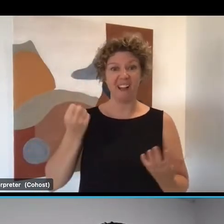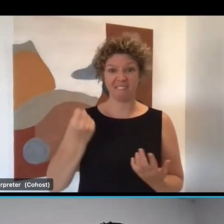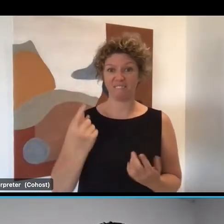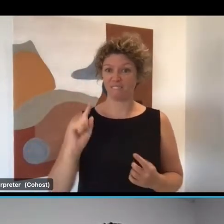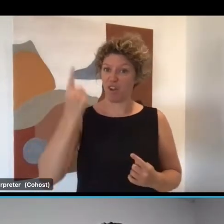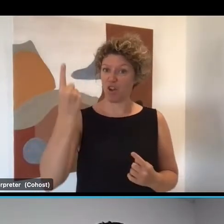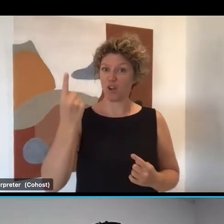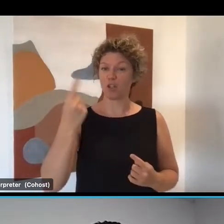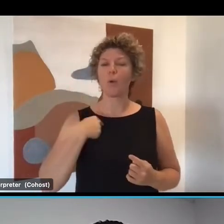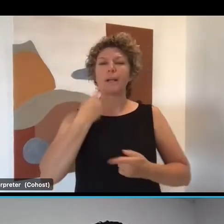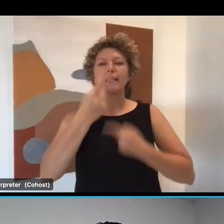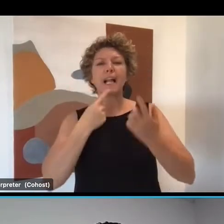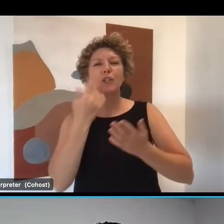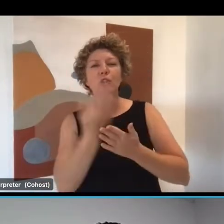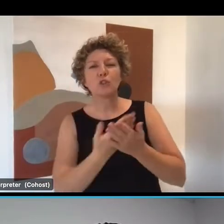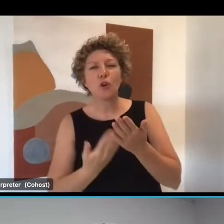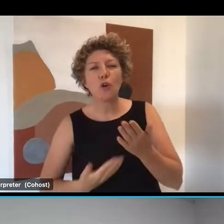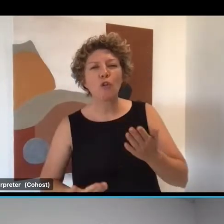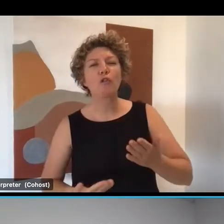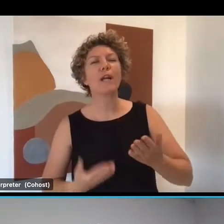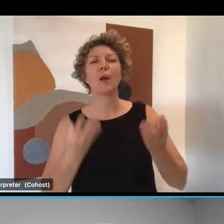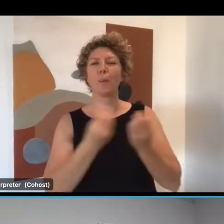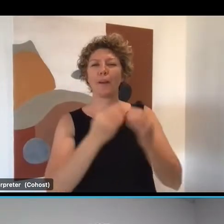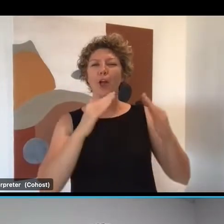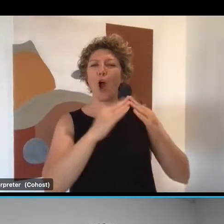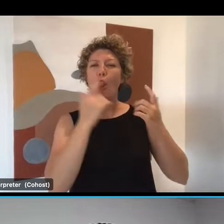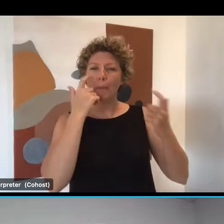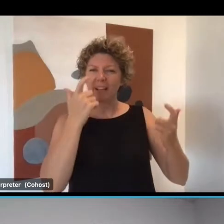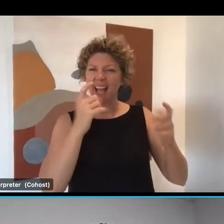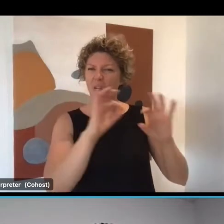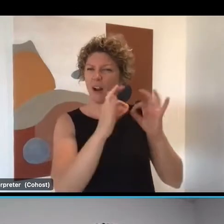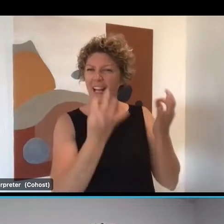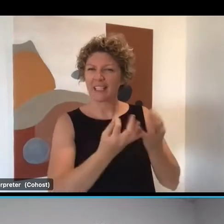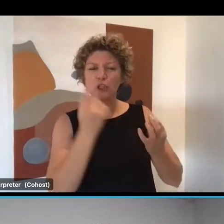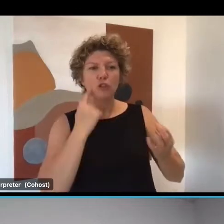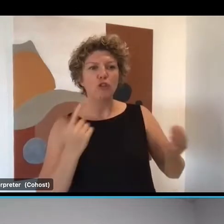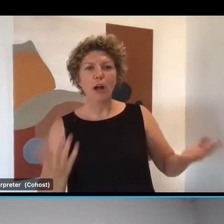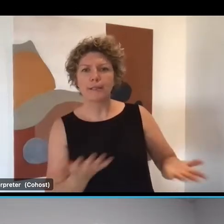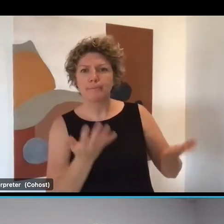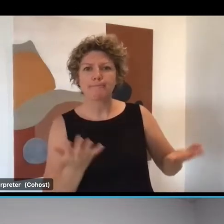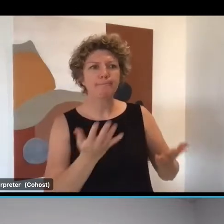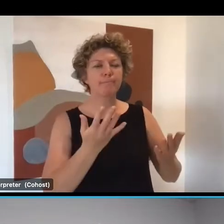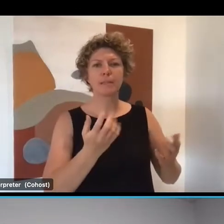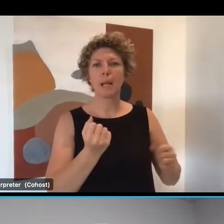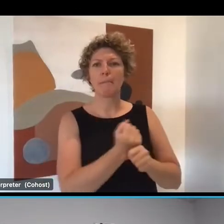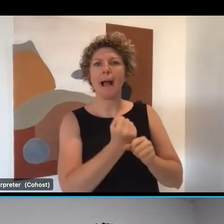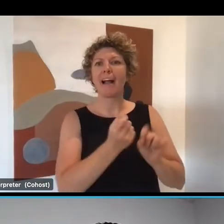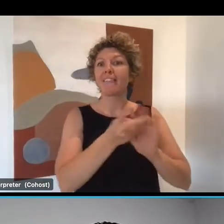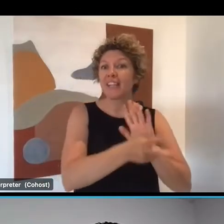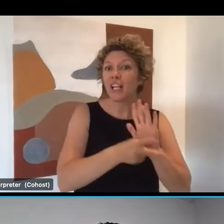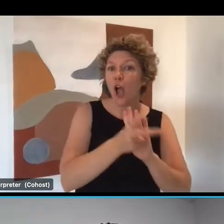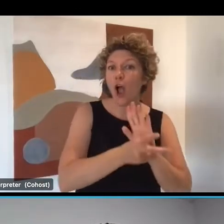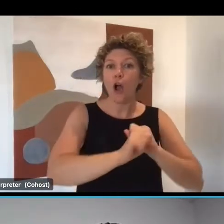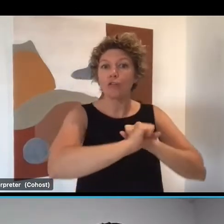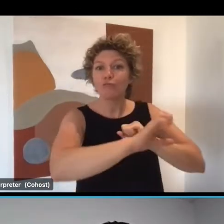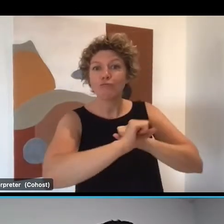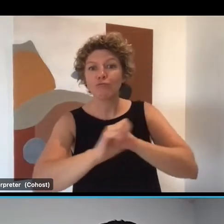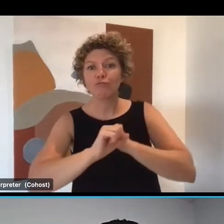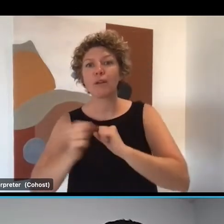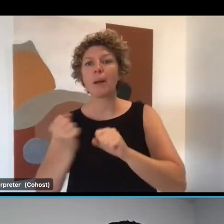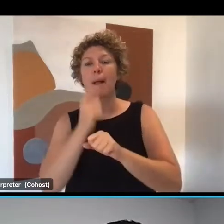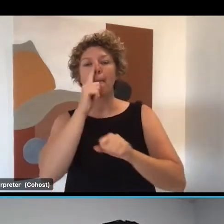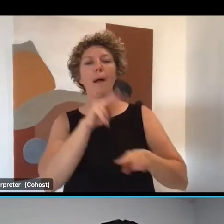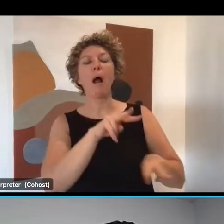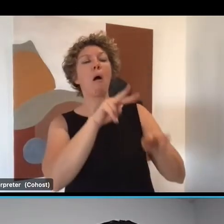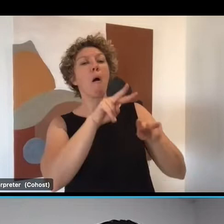a series of storytelling series with home care providers planned to build some media content and video content and promotional content,